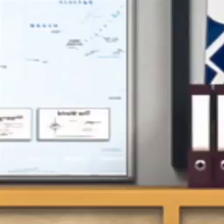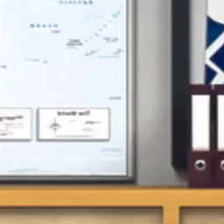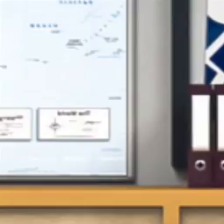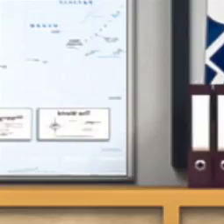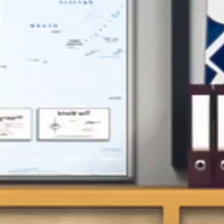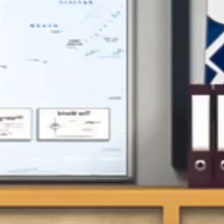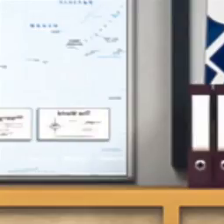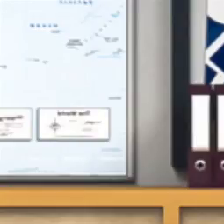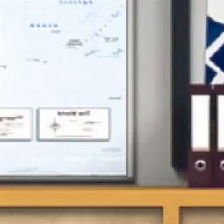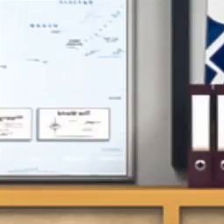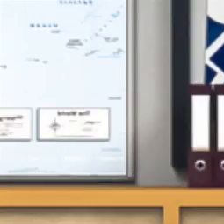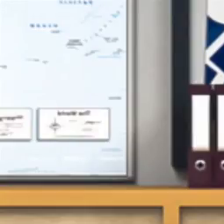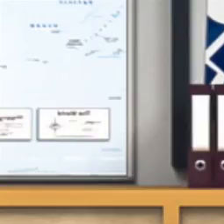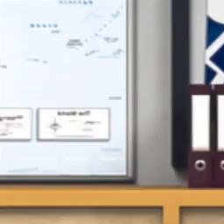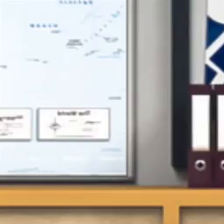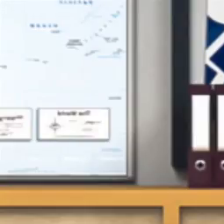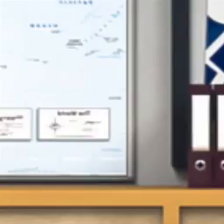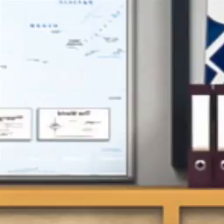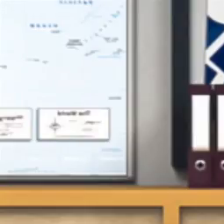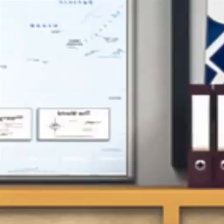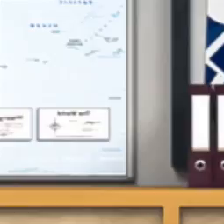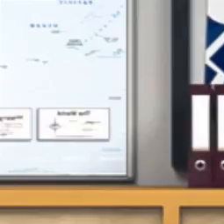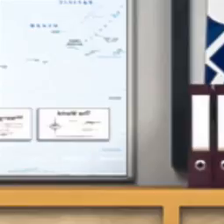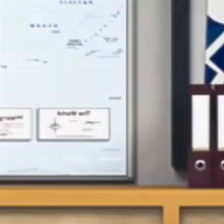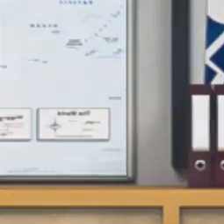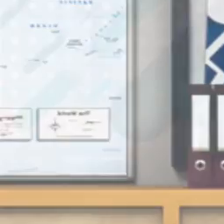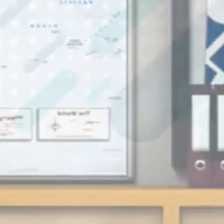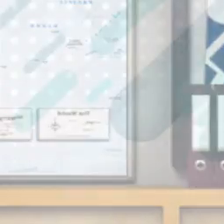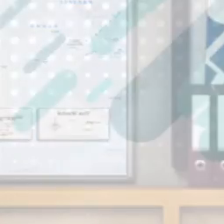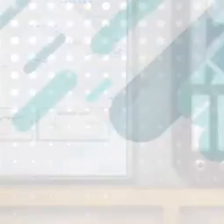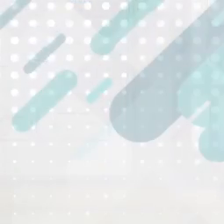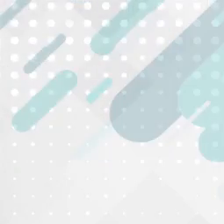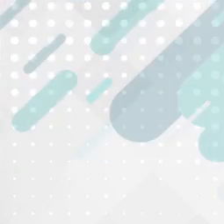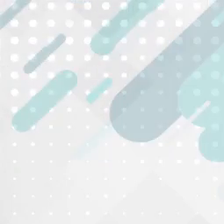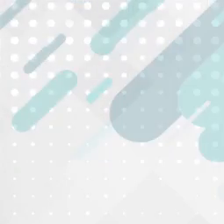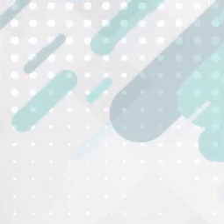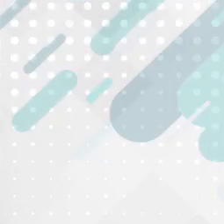to to get the knowledge yeah all right thank you so much ma'am okay you're welcome you